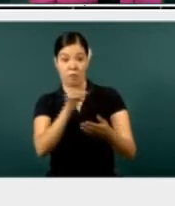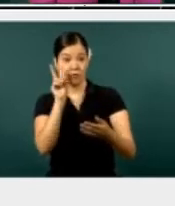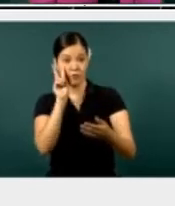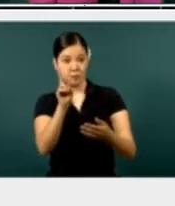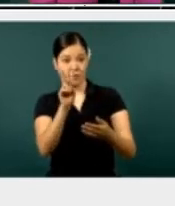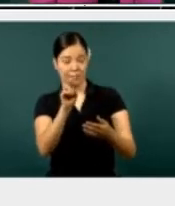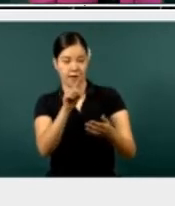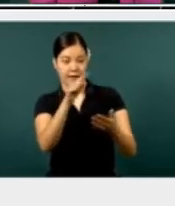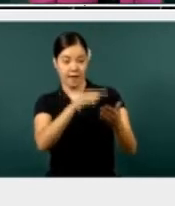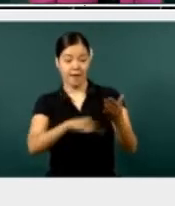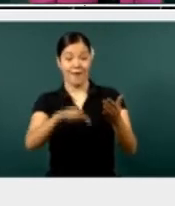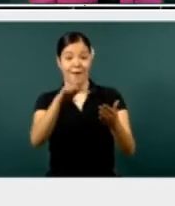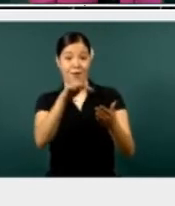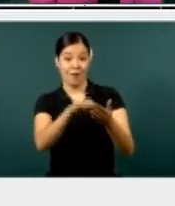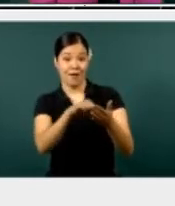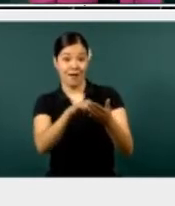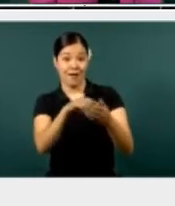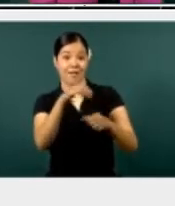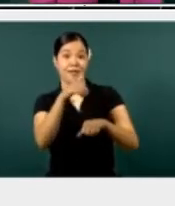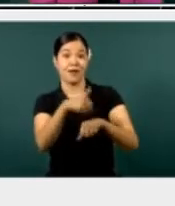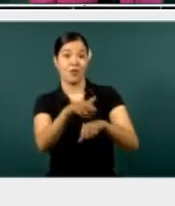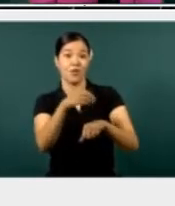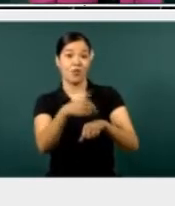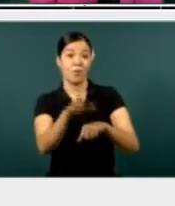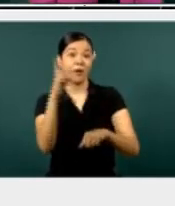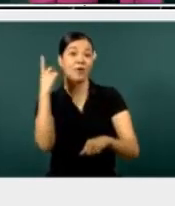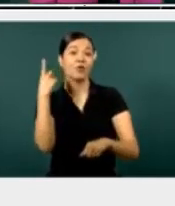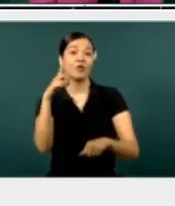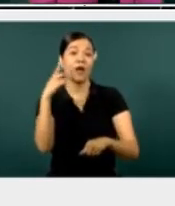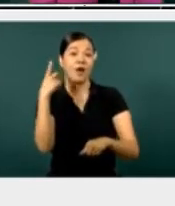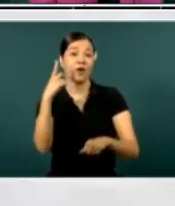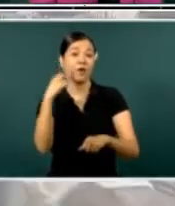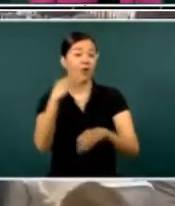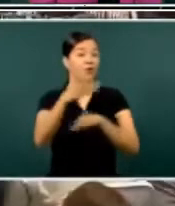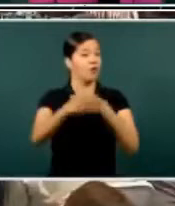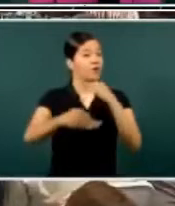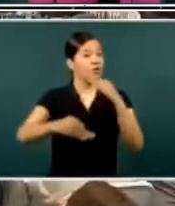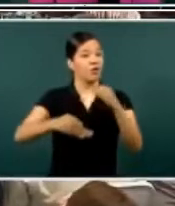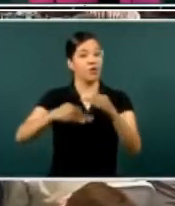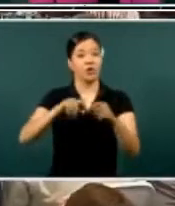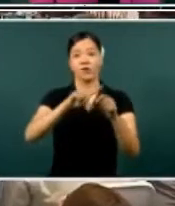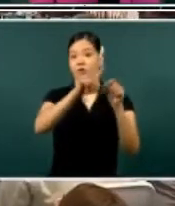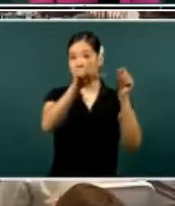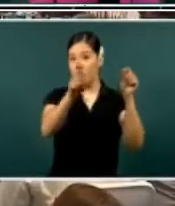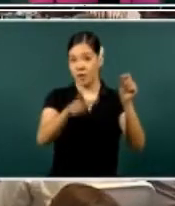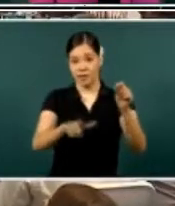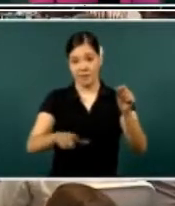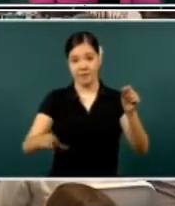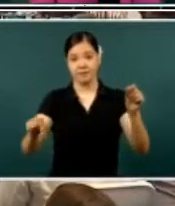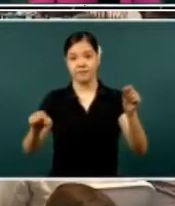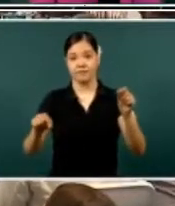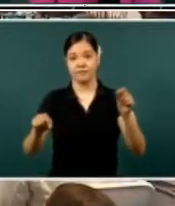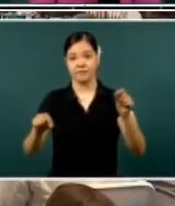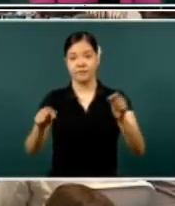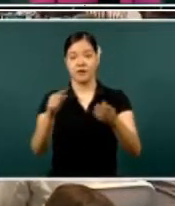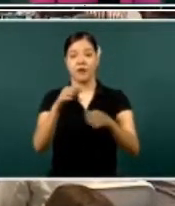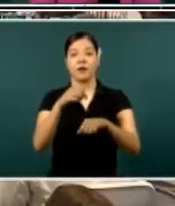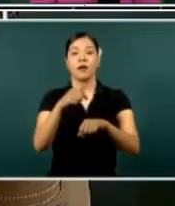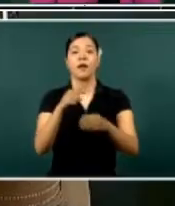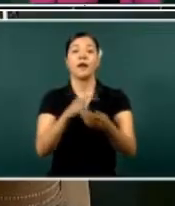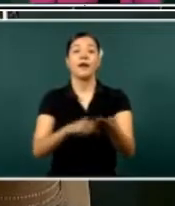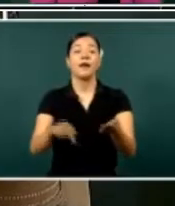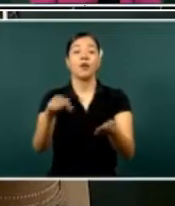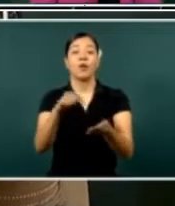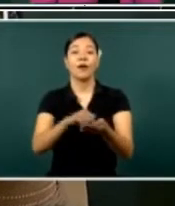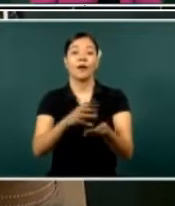the place of it, that Durango, from, without our whole country. So it's gone, it's very low